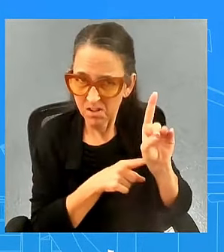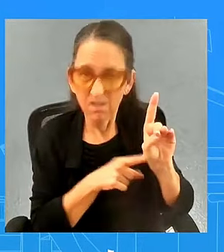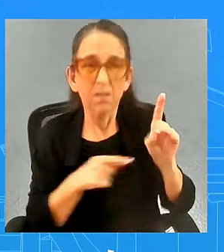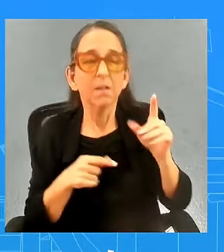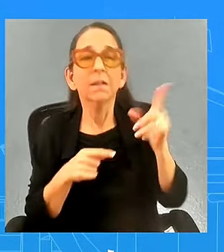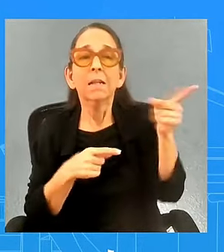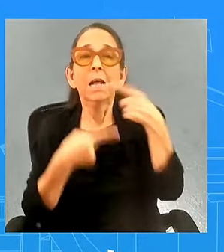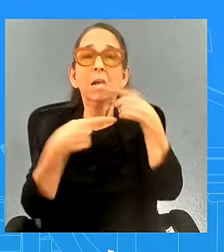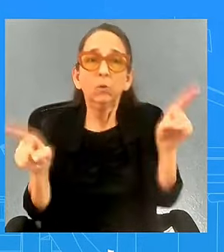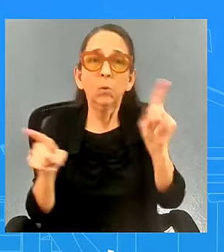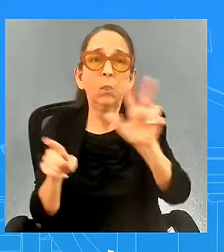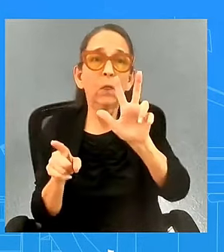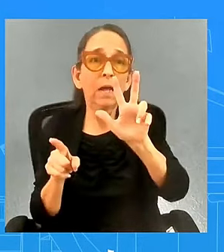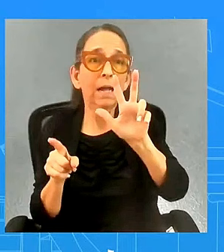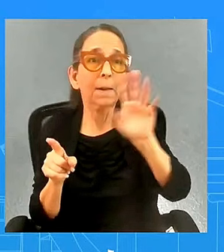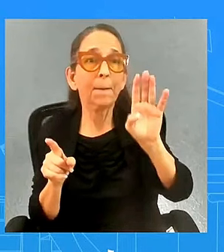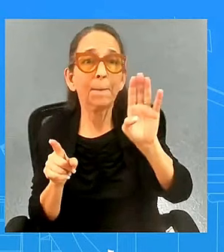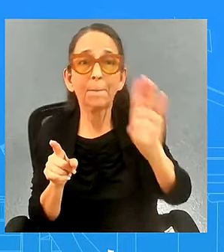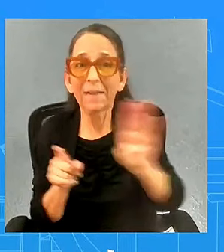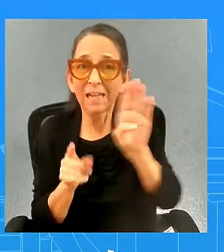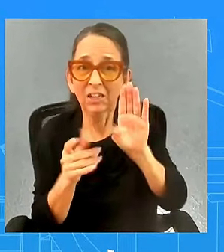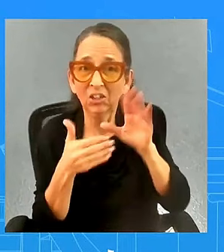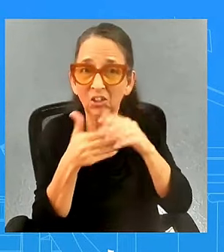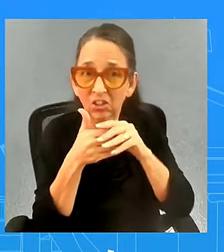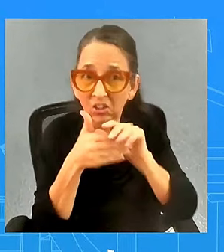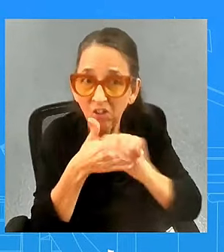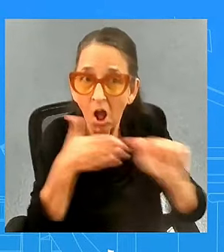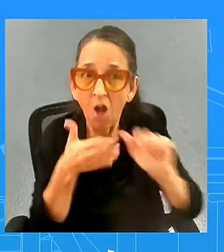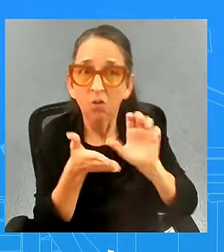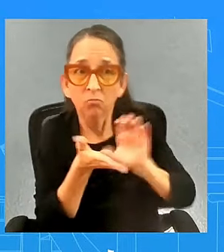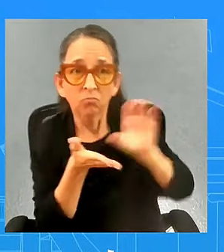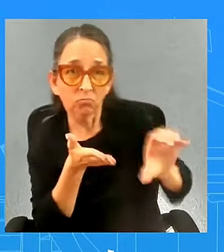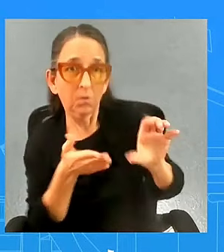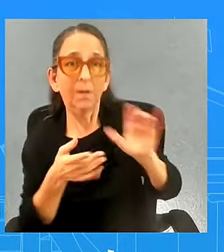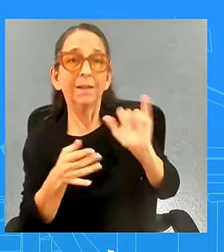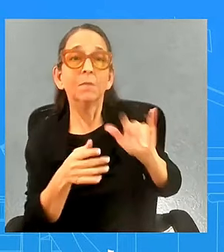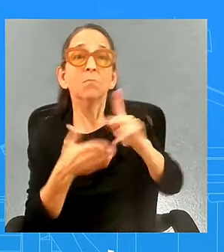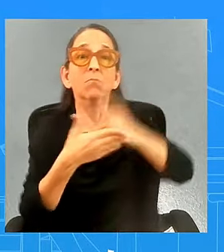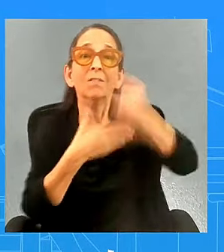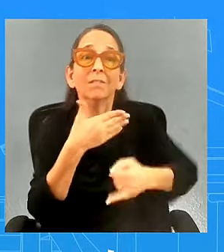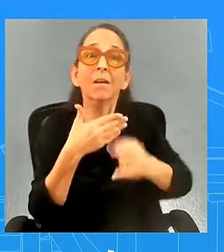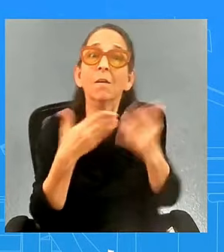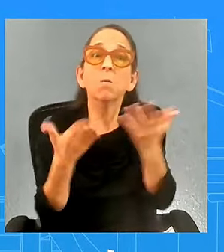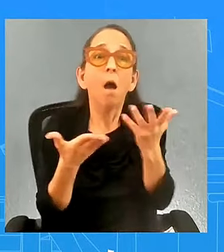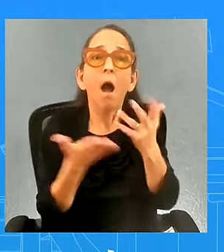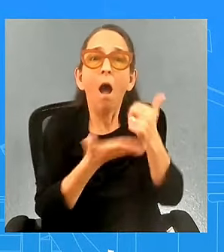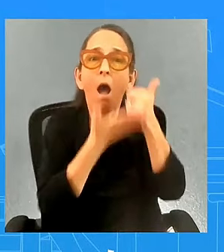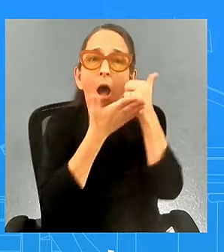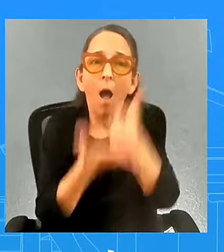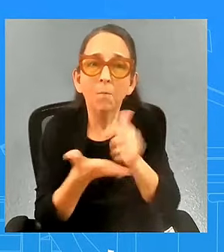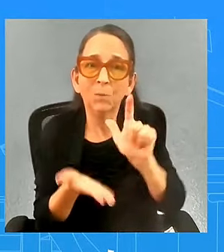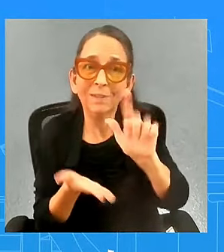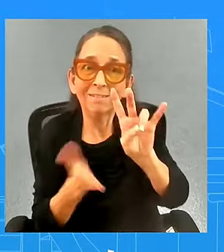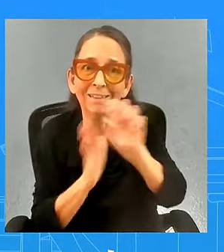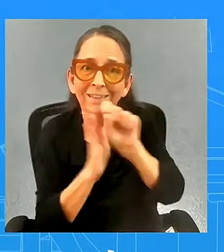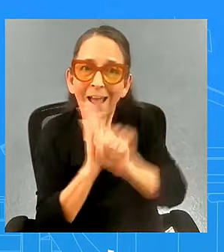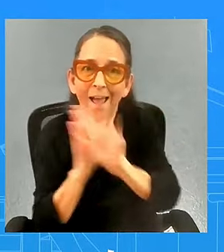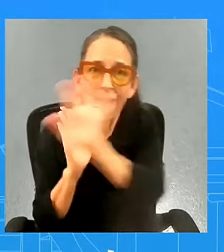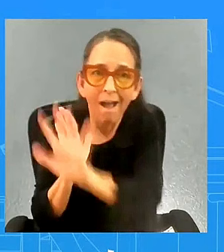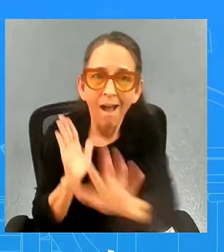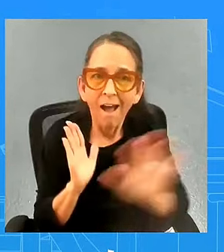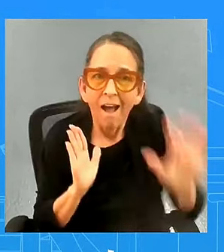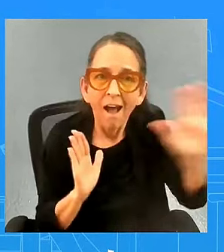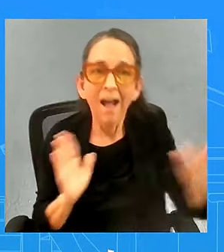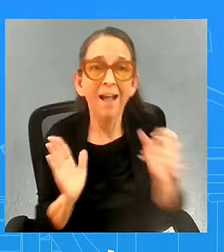baltimore that three billion dollar project is going to help 27 states 11 of those states are